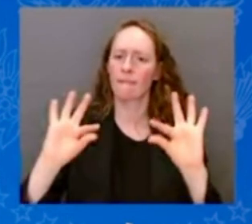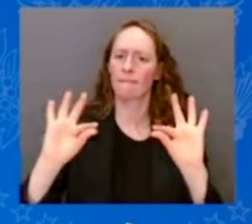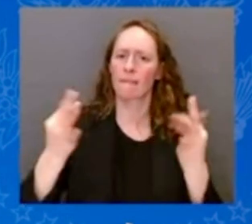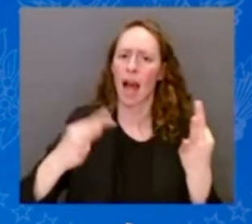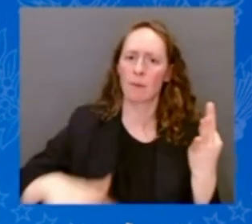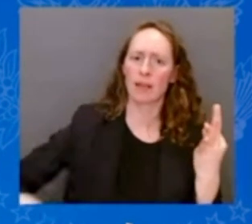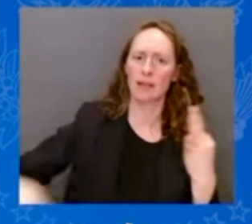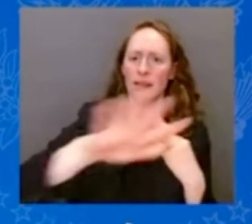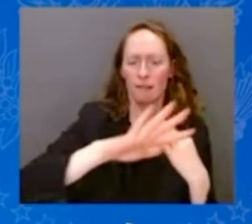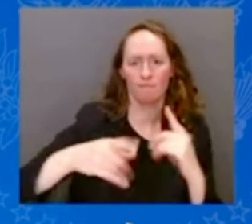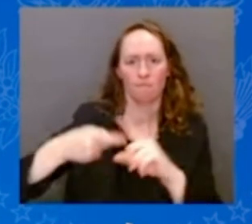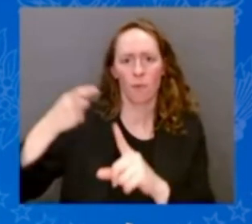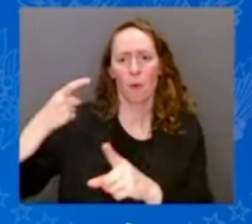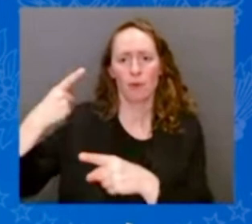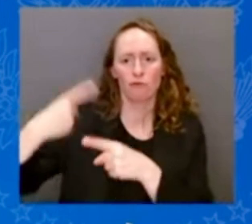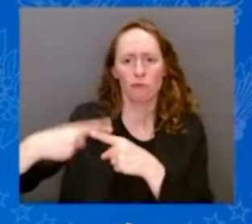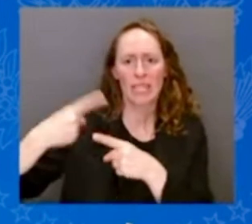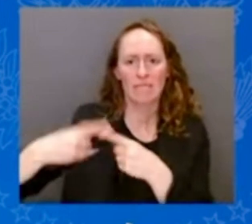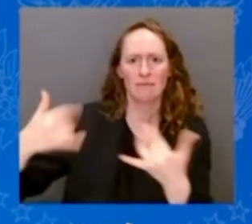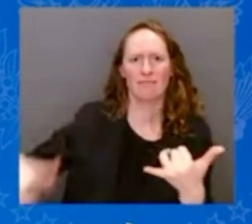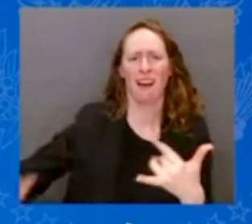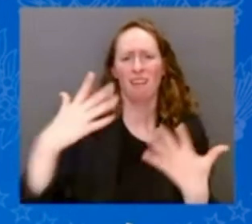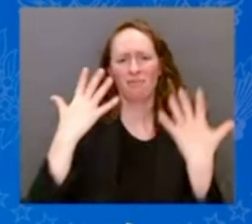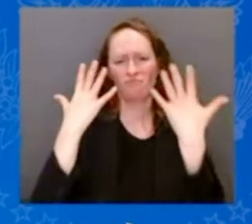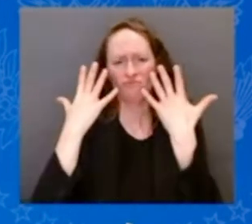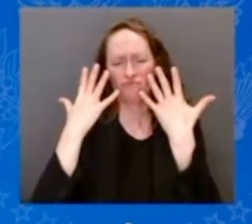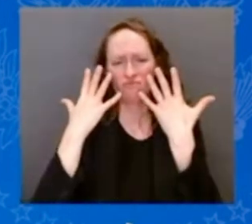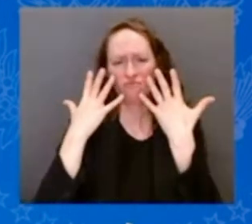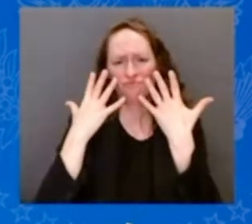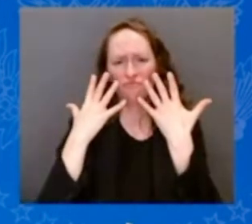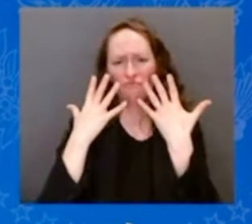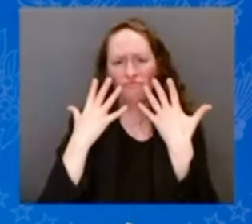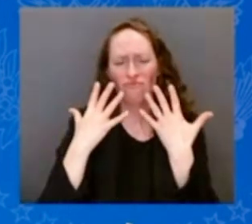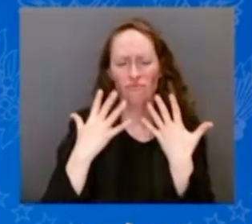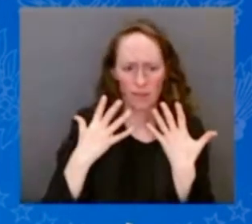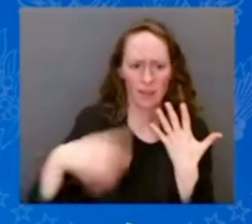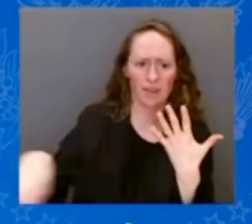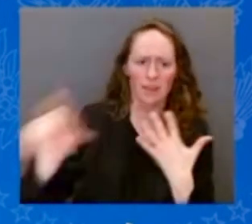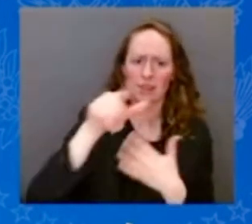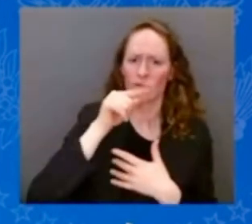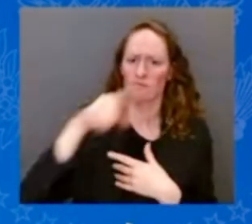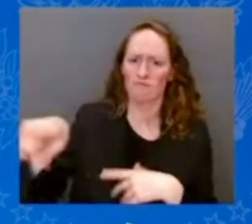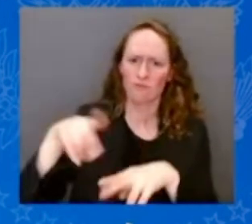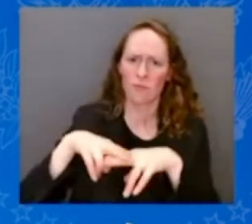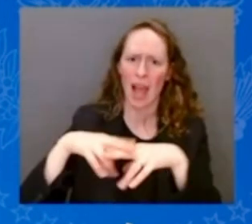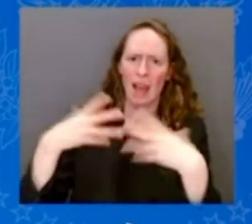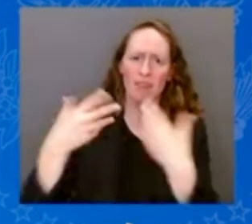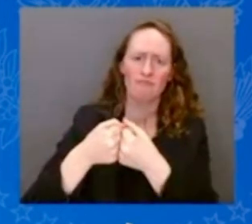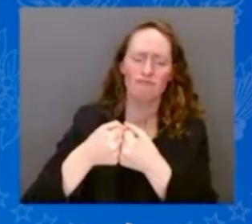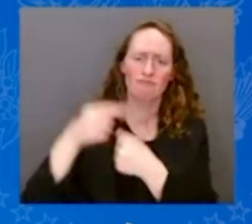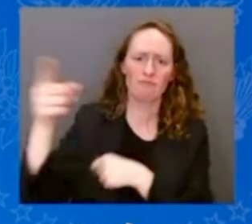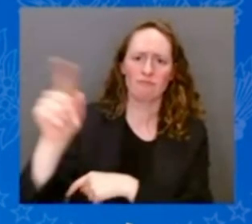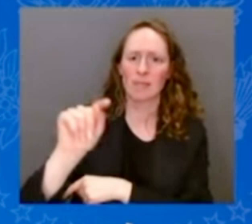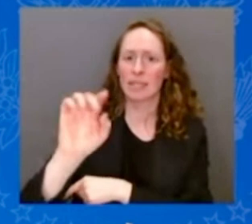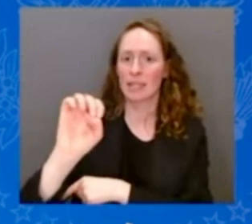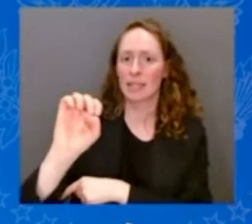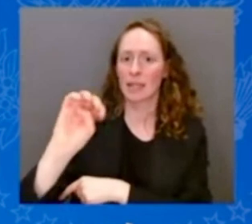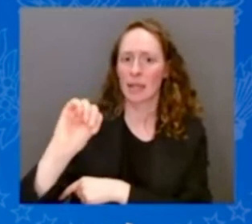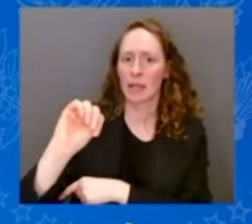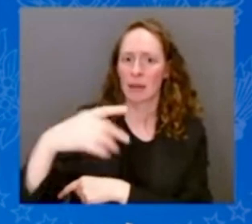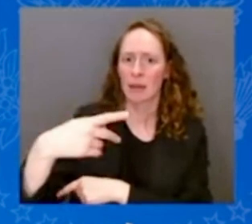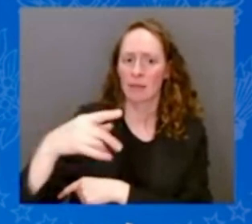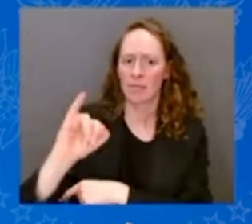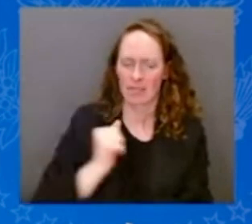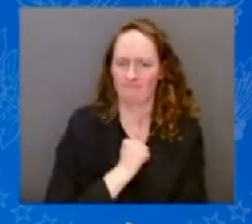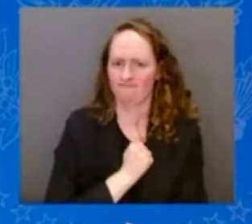grieving loved ones lost during the train accident in Tempe. It was a tragic, tragic accident in our prayers. And